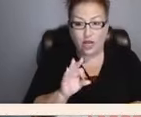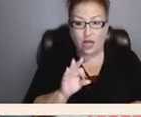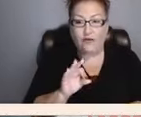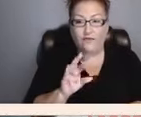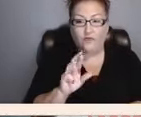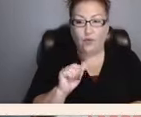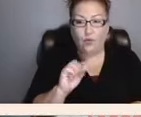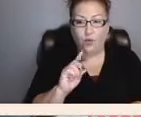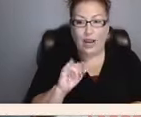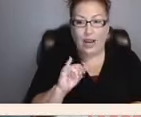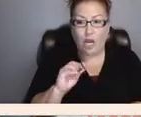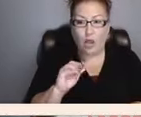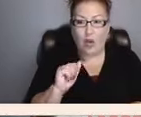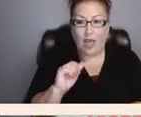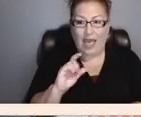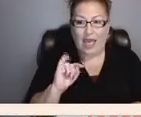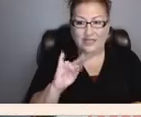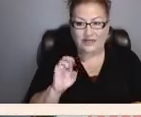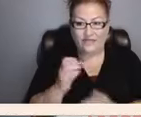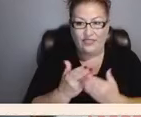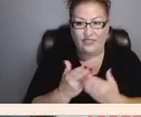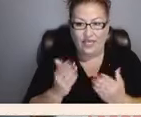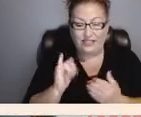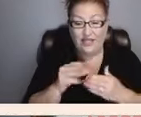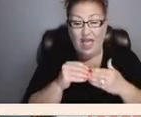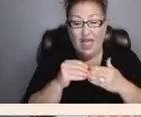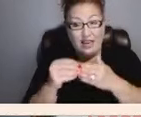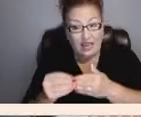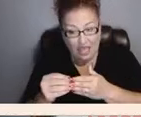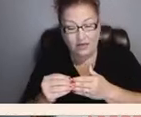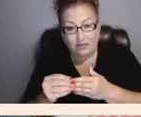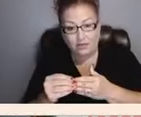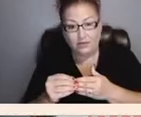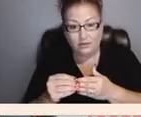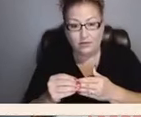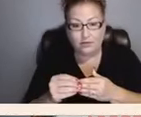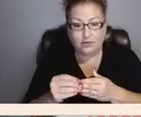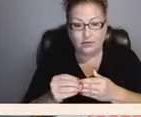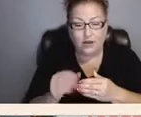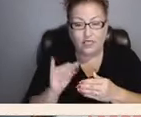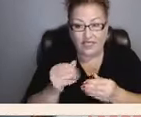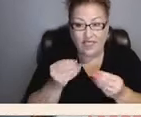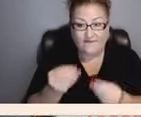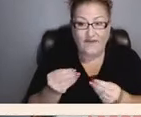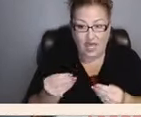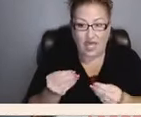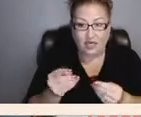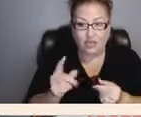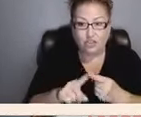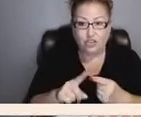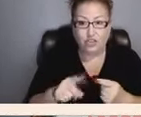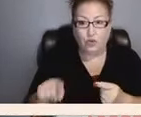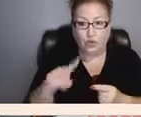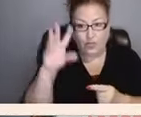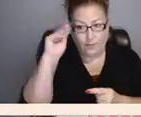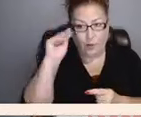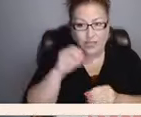substances that led to that they fed to the boys in their oatmeal